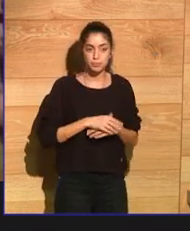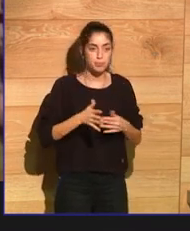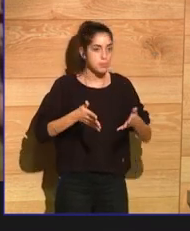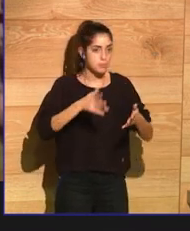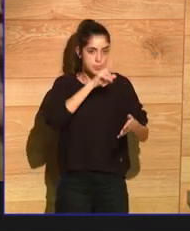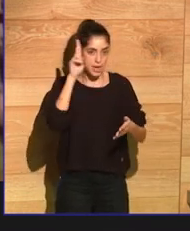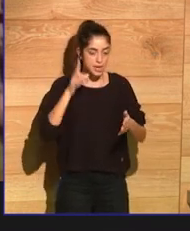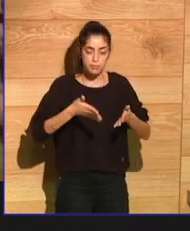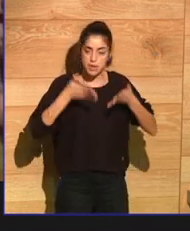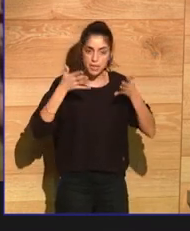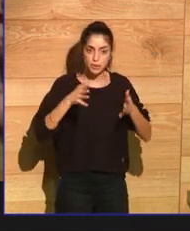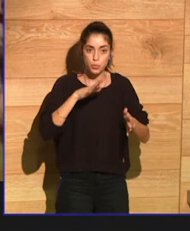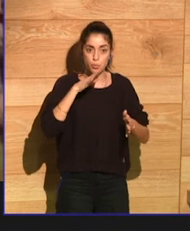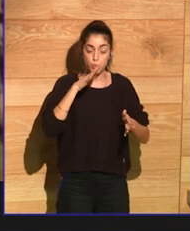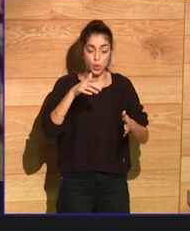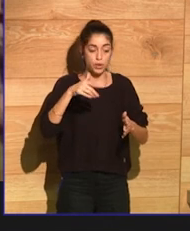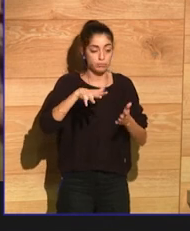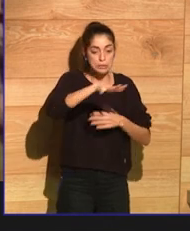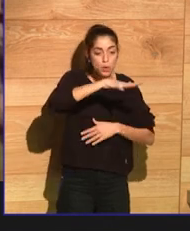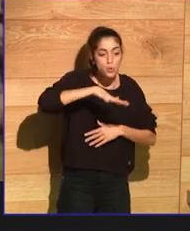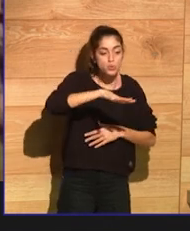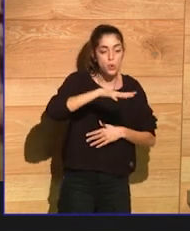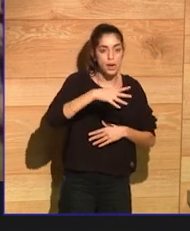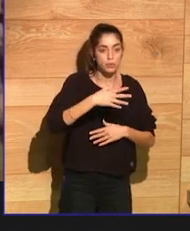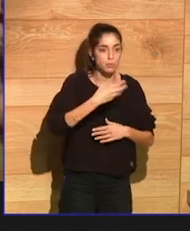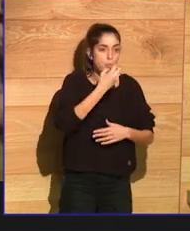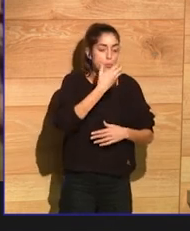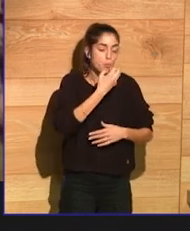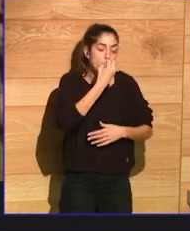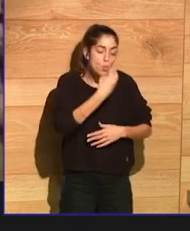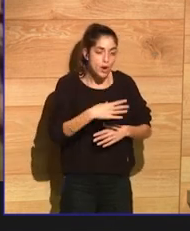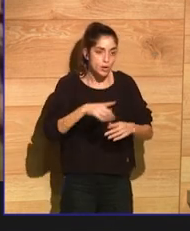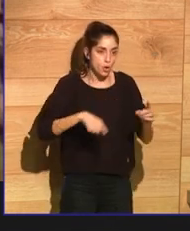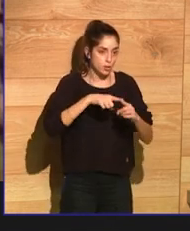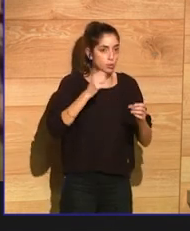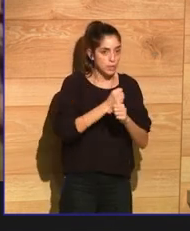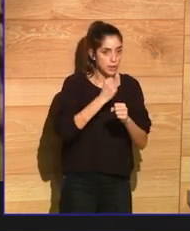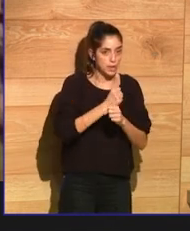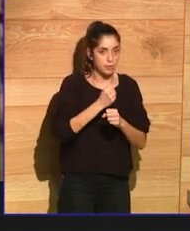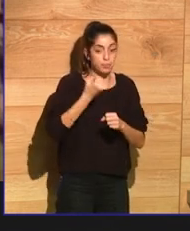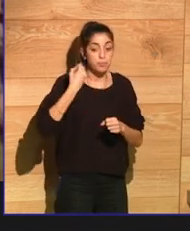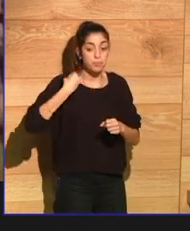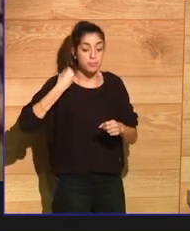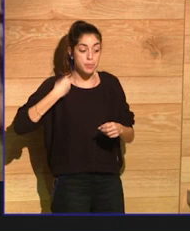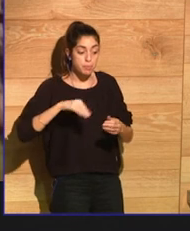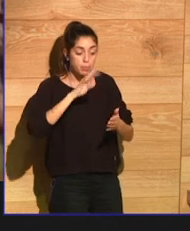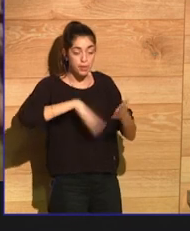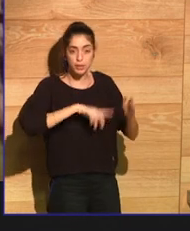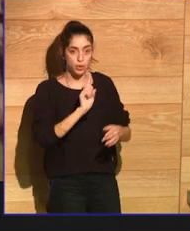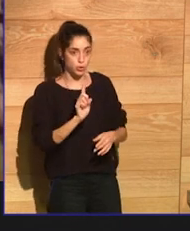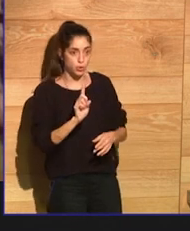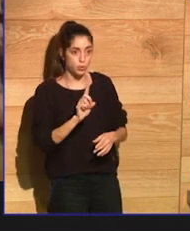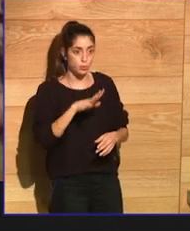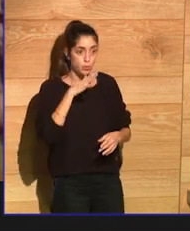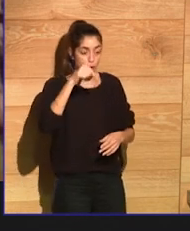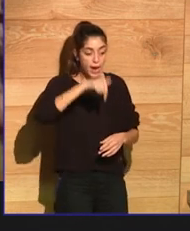It's not like Barcelona. It is a city where people are working and it's beautiful. Just everything about